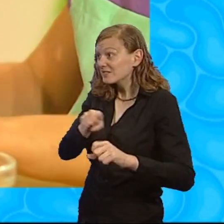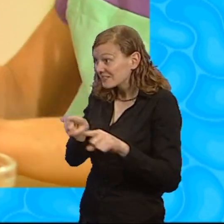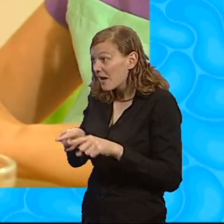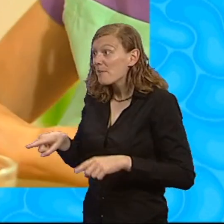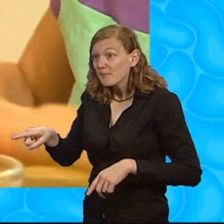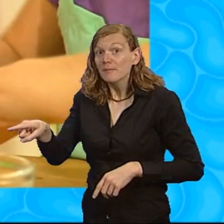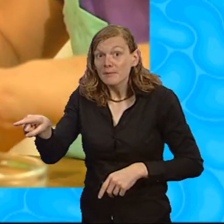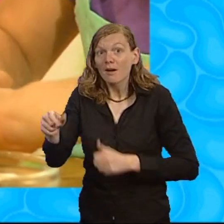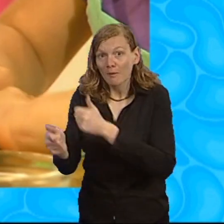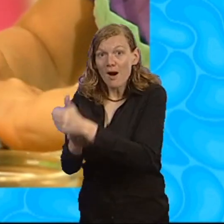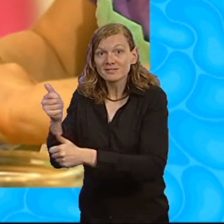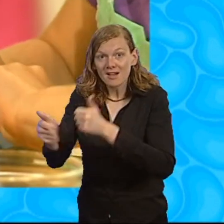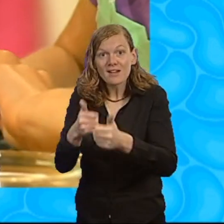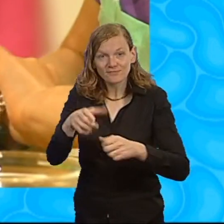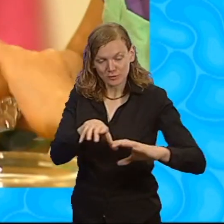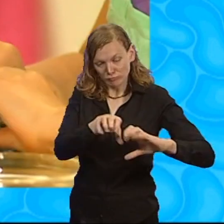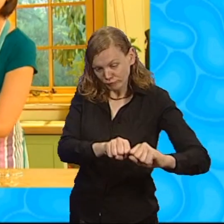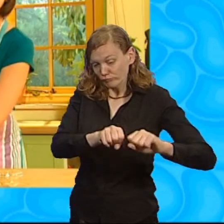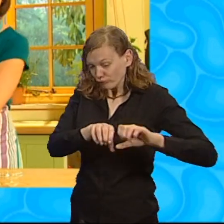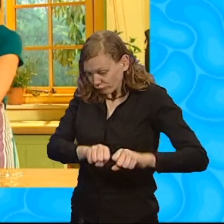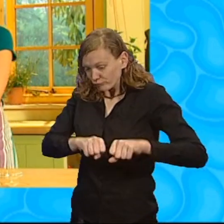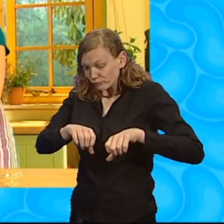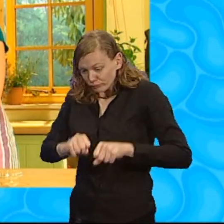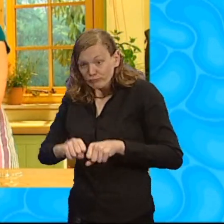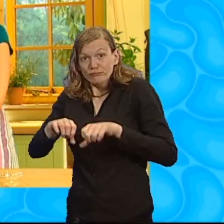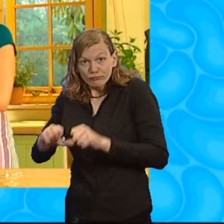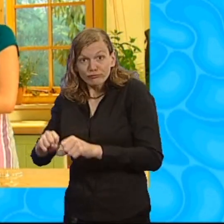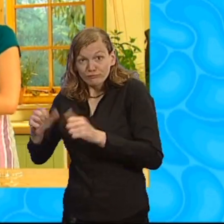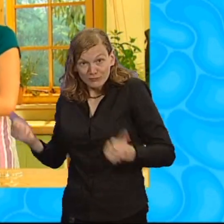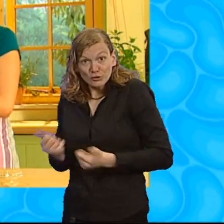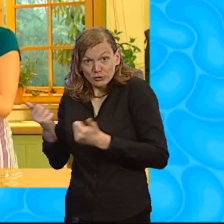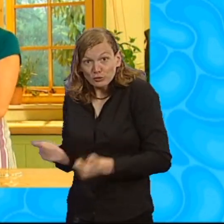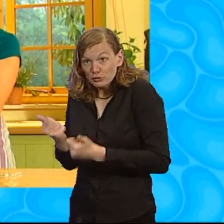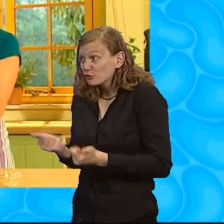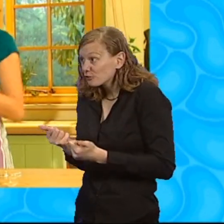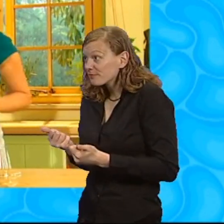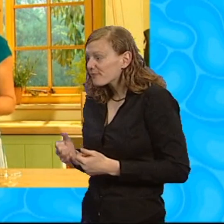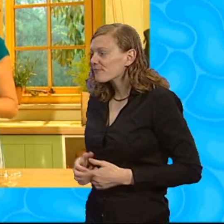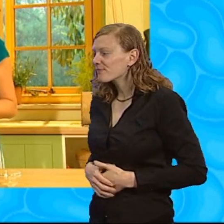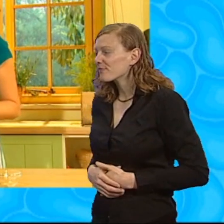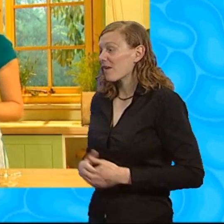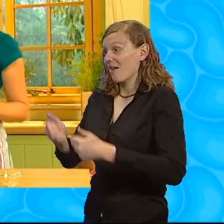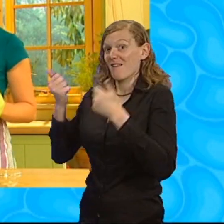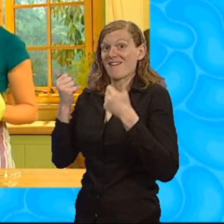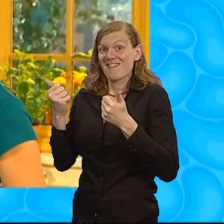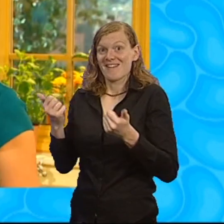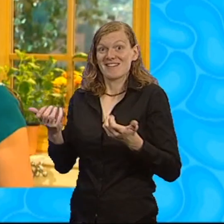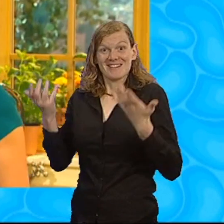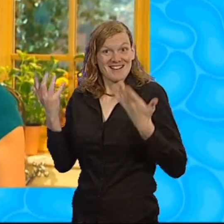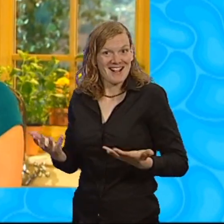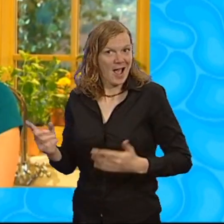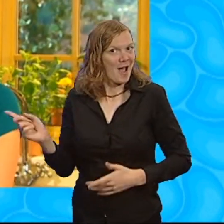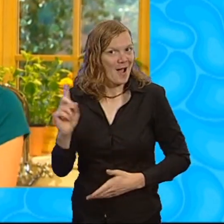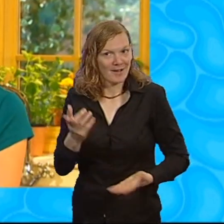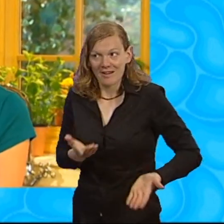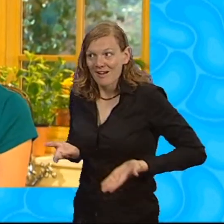Everyone finish scrunching? Yay! Good, because now it's time to put our spicy baked wraps into the oven for 15 minutes. And